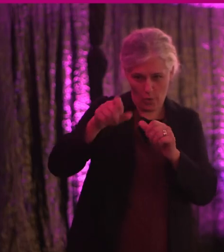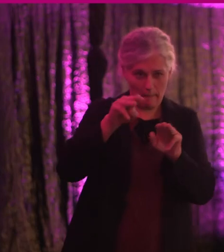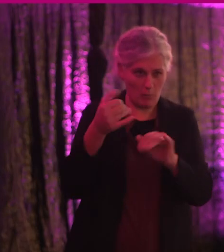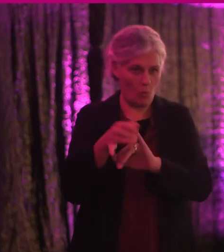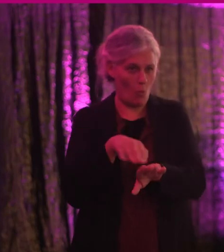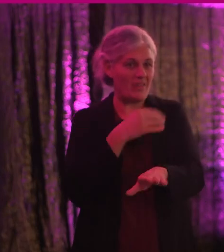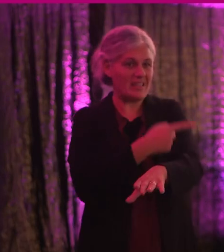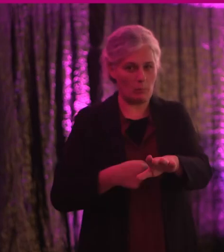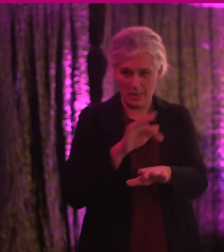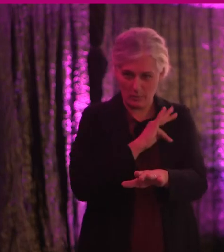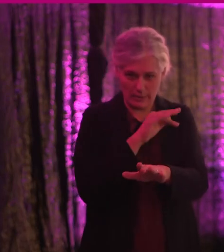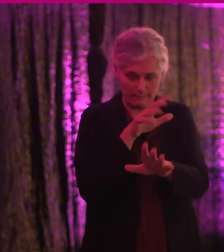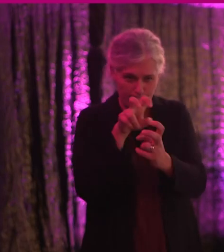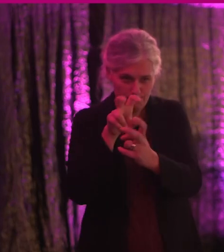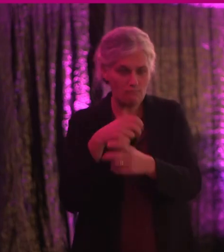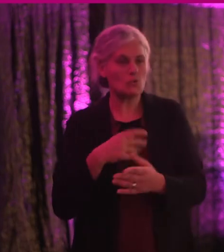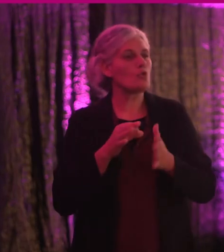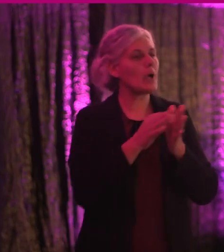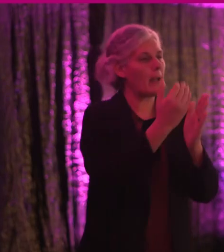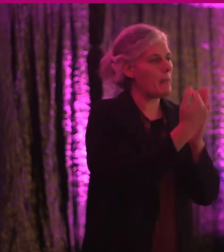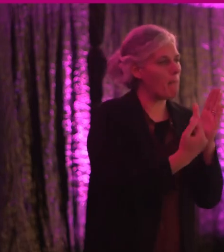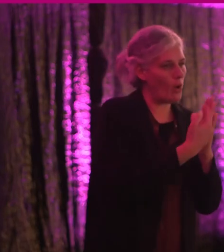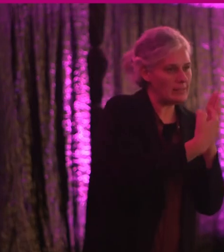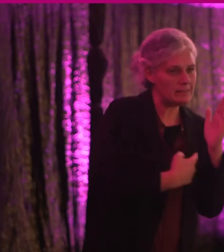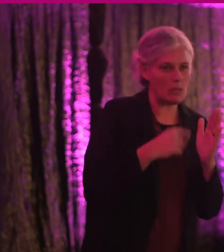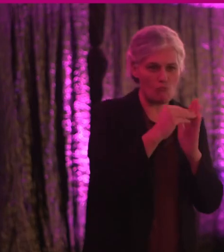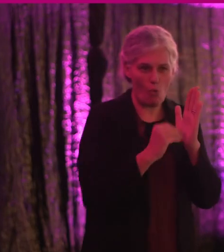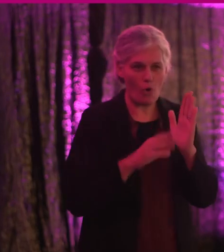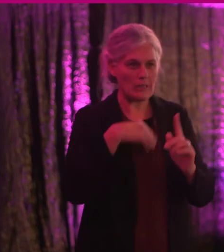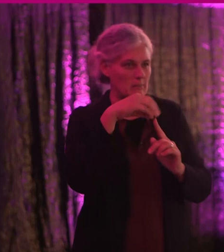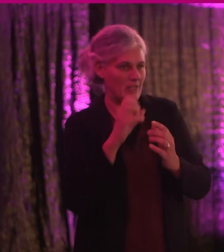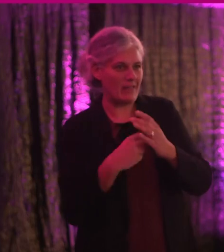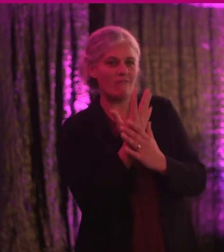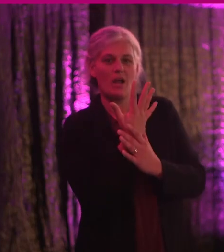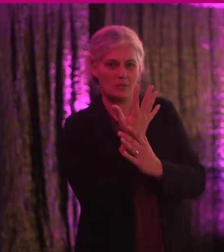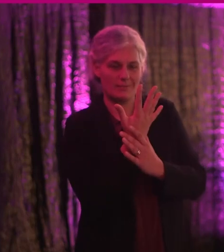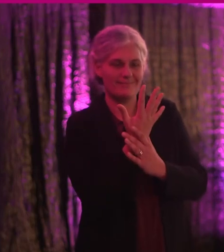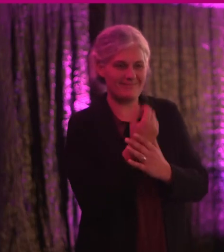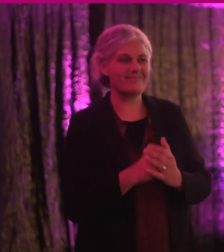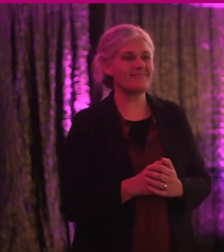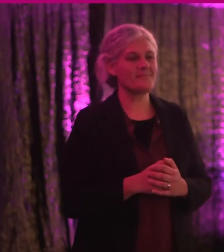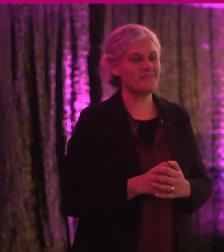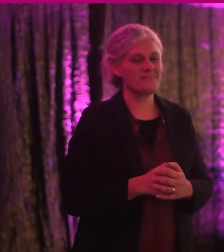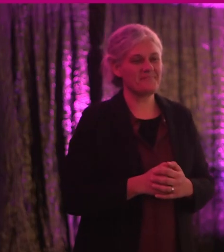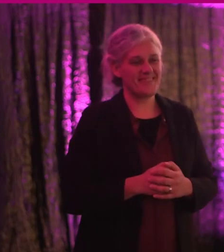disabilities themselves to guide the policies, programmes and strategies developed by government.